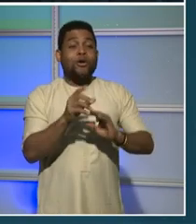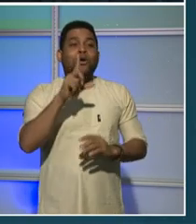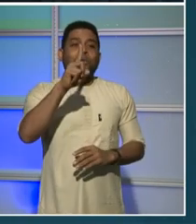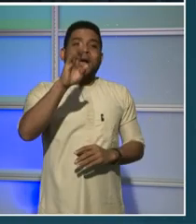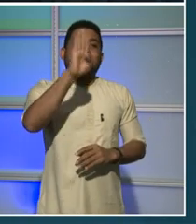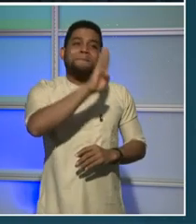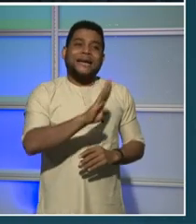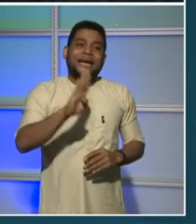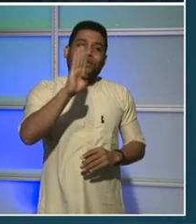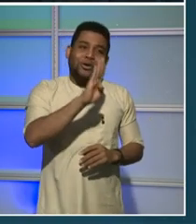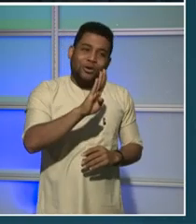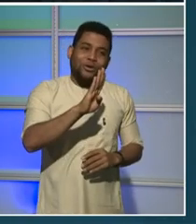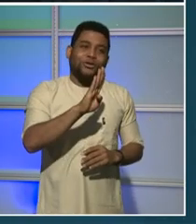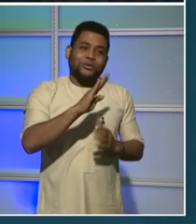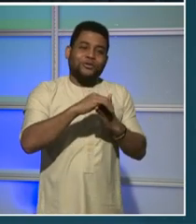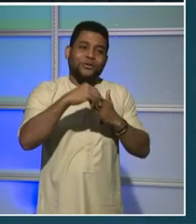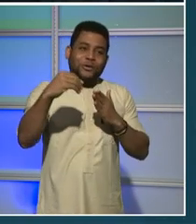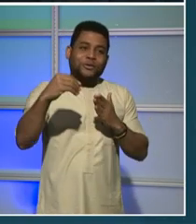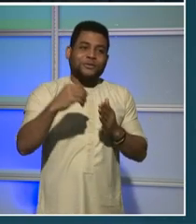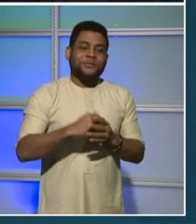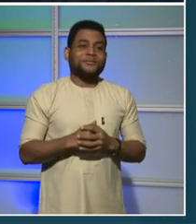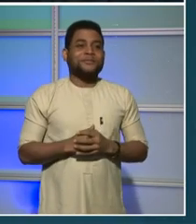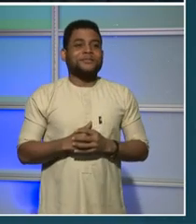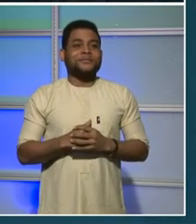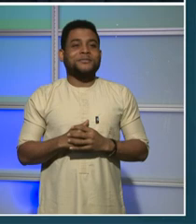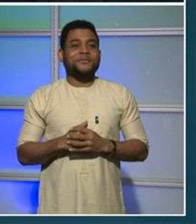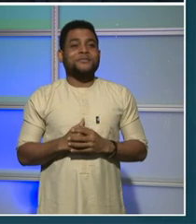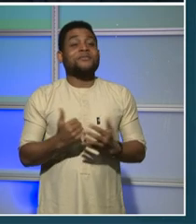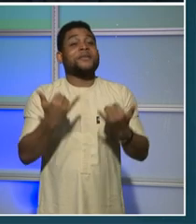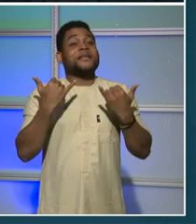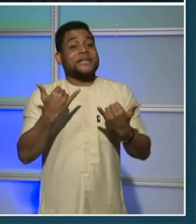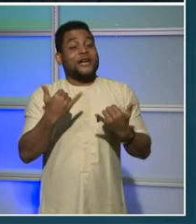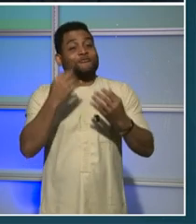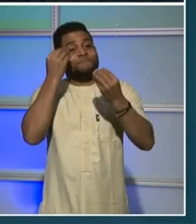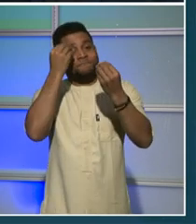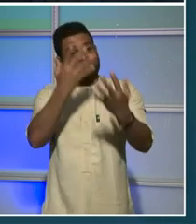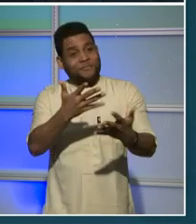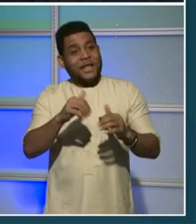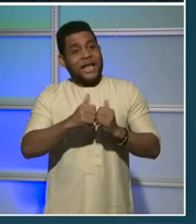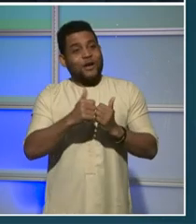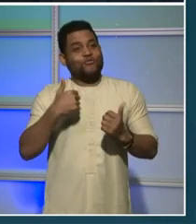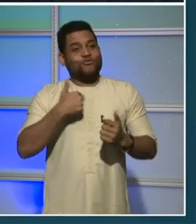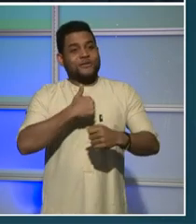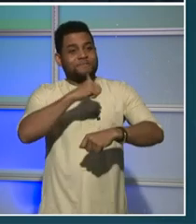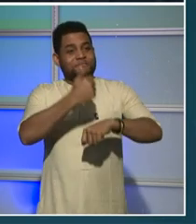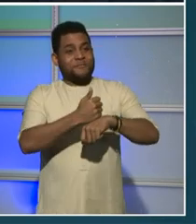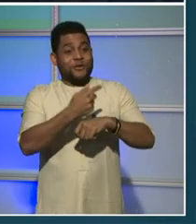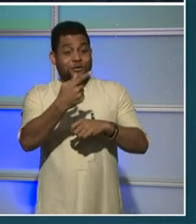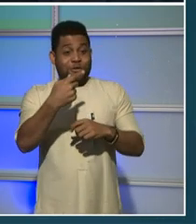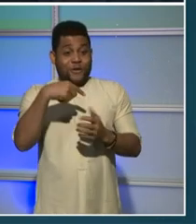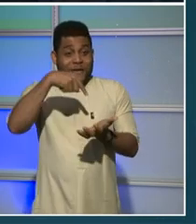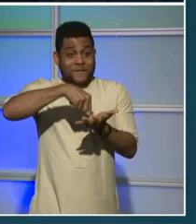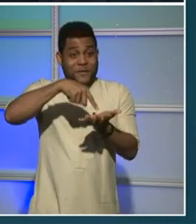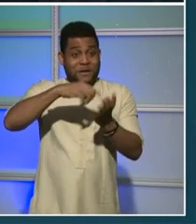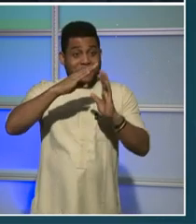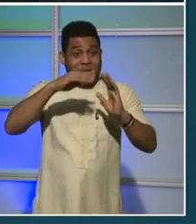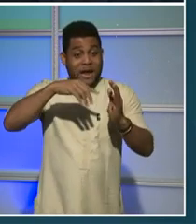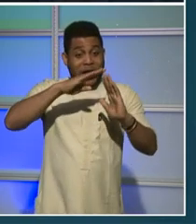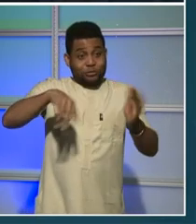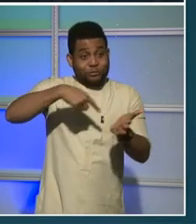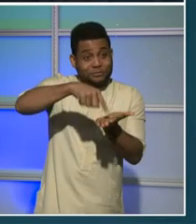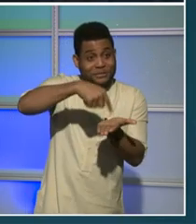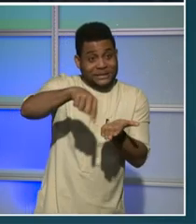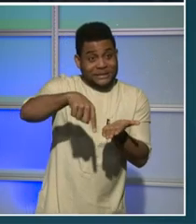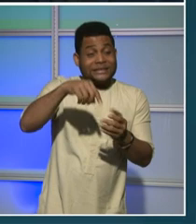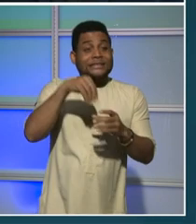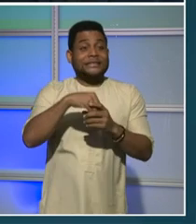creatively about how we deliver more affordable housing and the future of affordable housing in DC. In fact, at the Mayor's request,